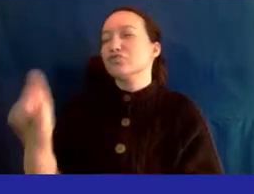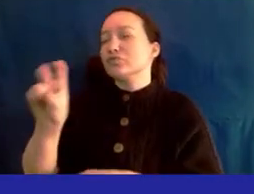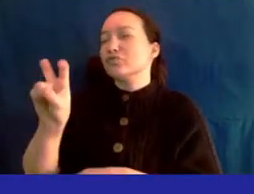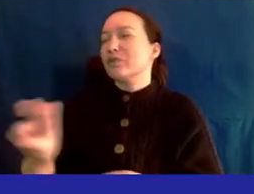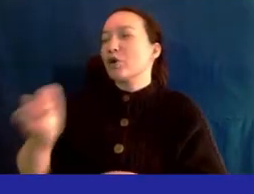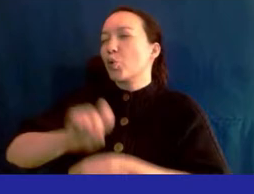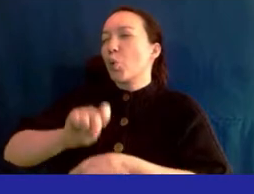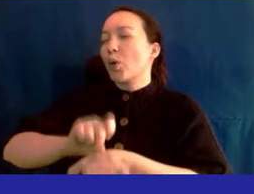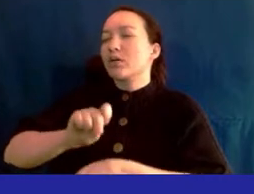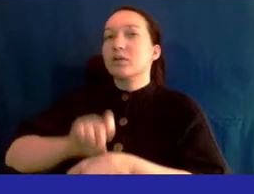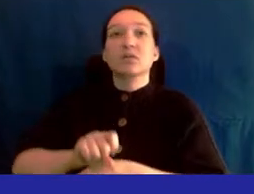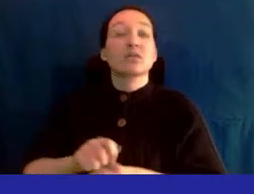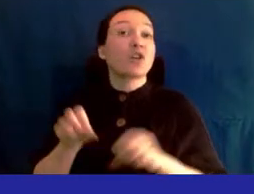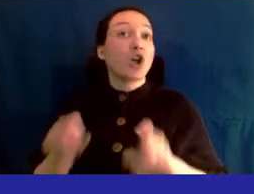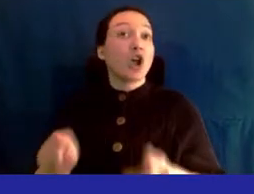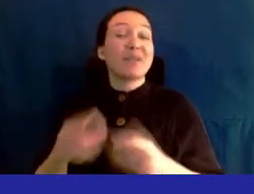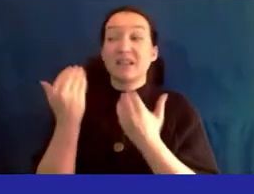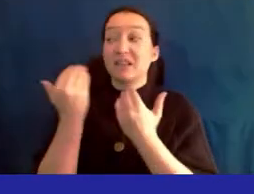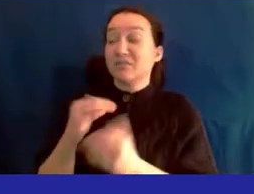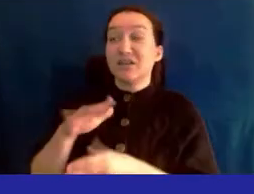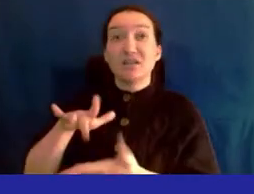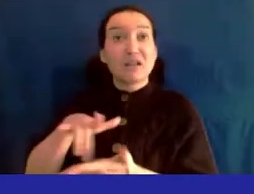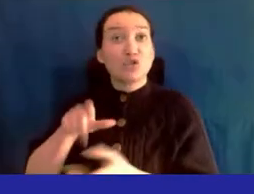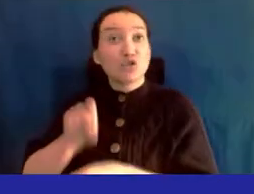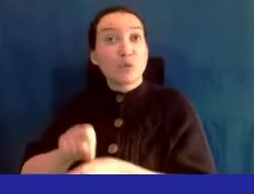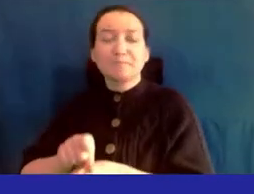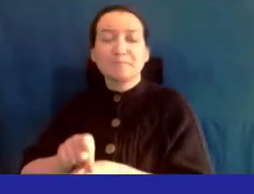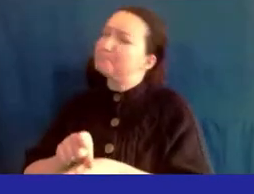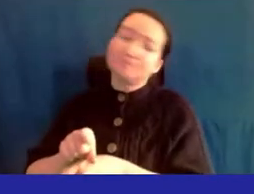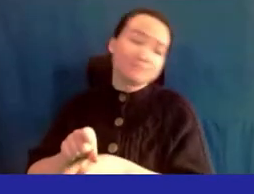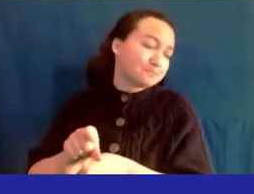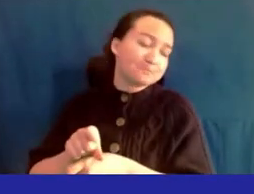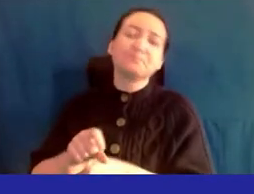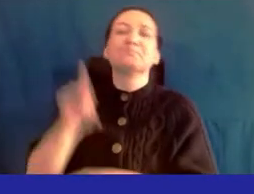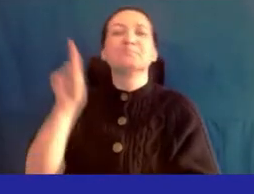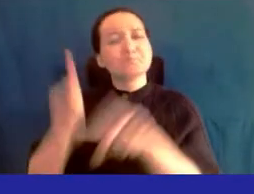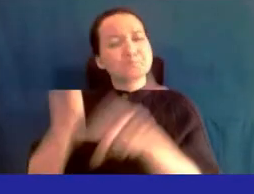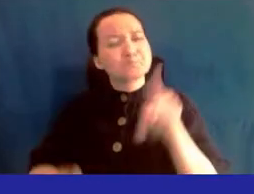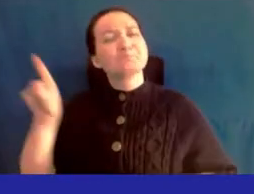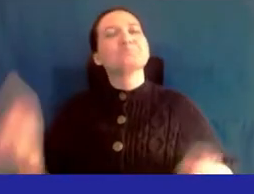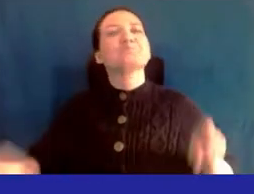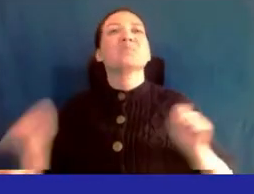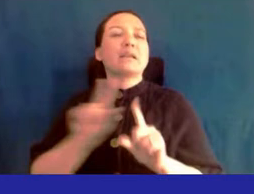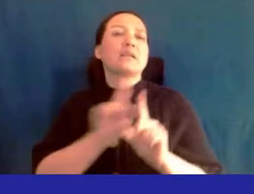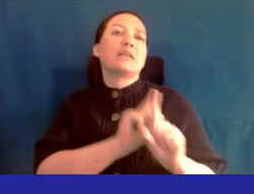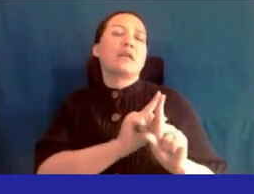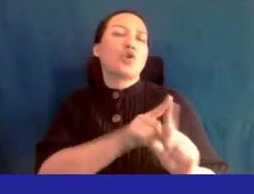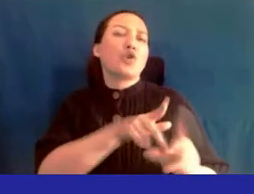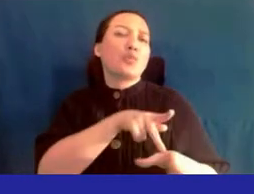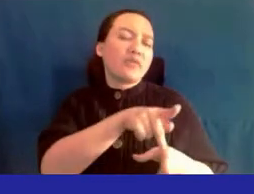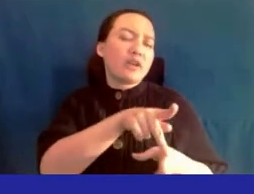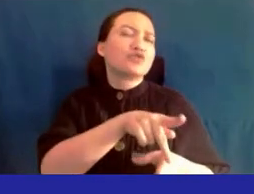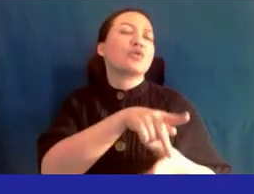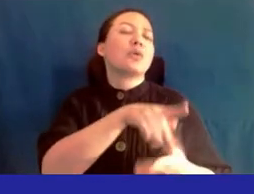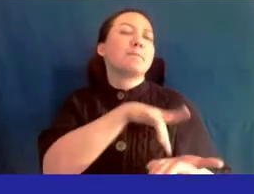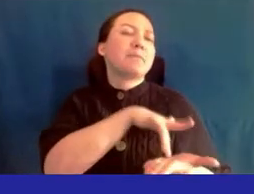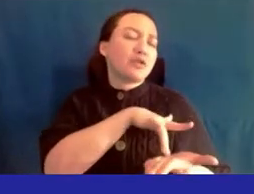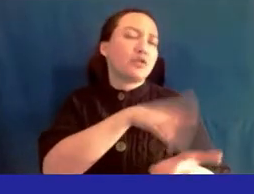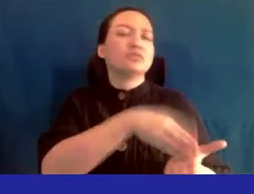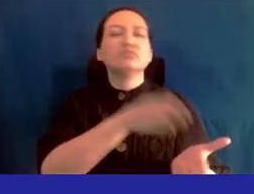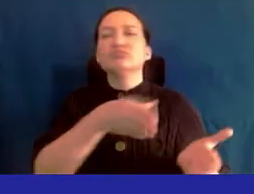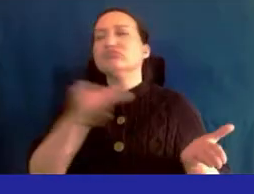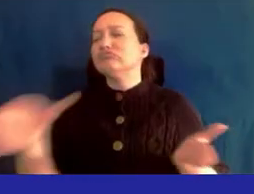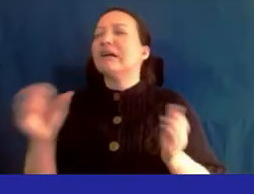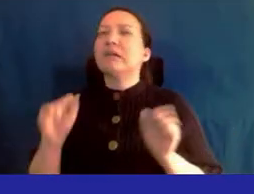opportunities will not be limited to medical careers a wealth of areas to shadow professional medicals or otherwise can be